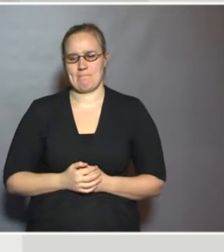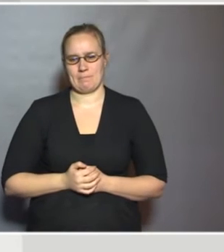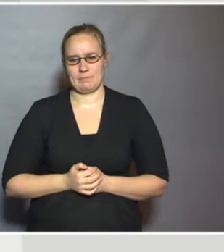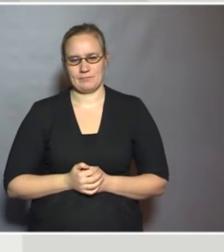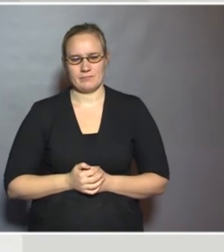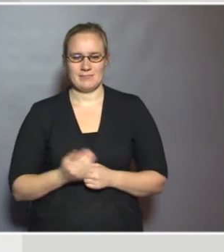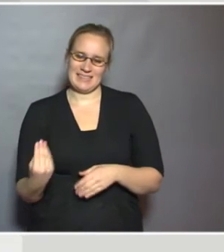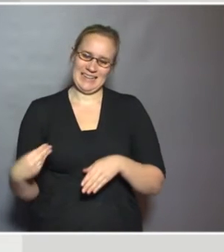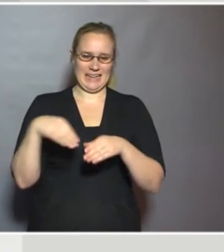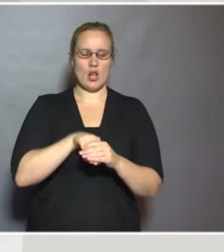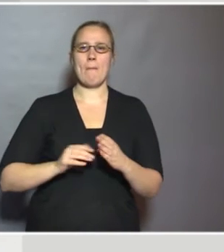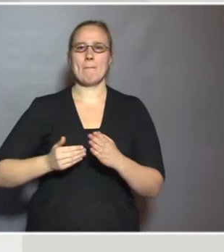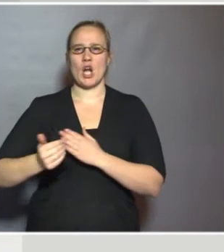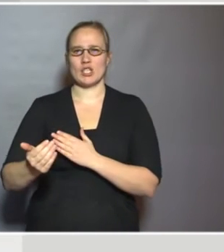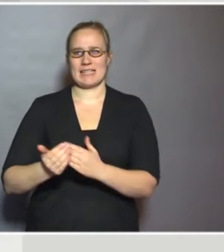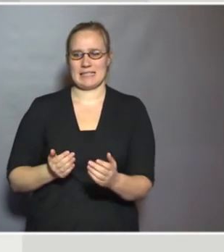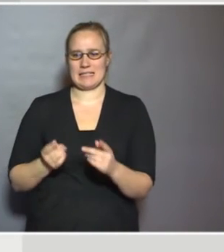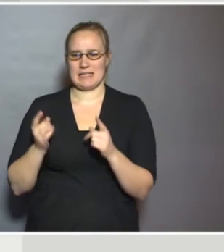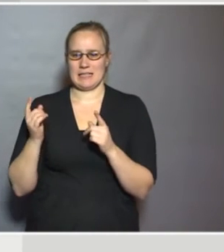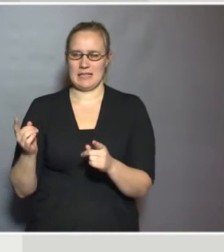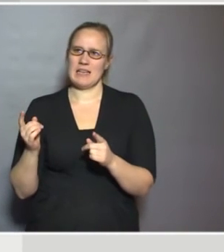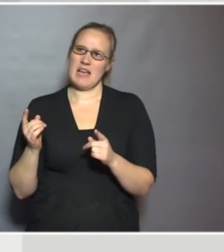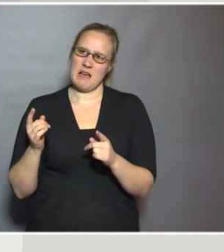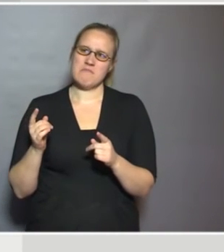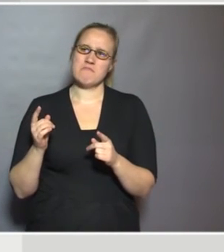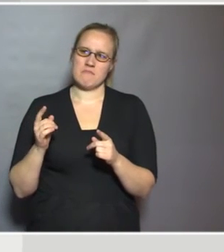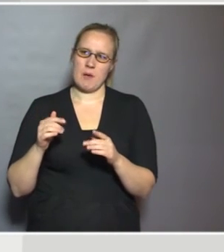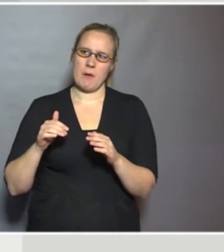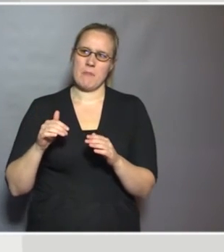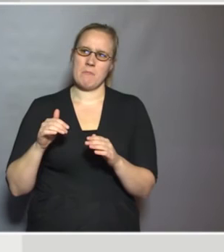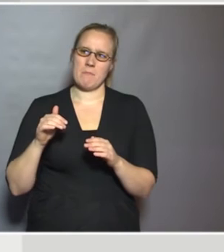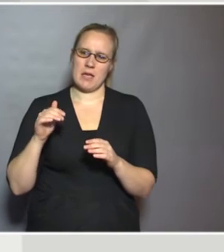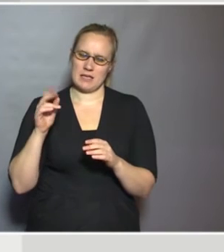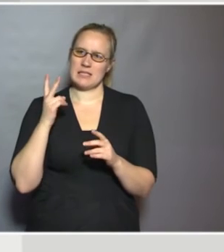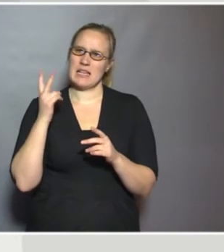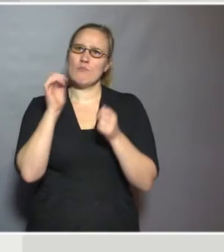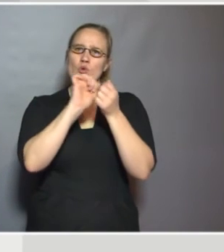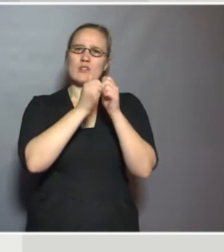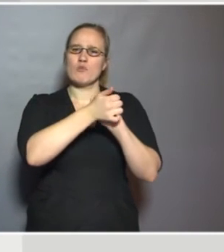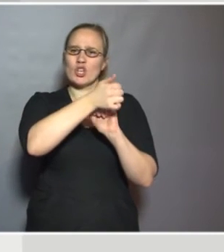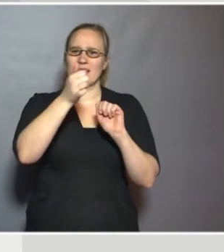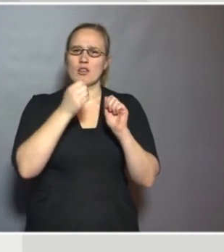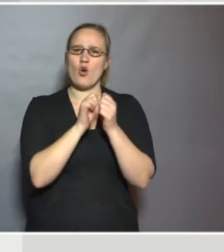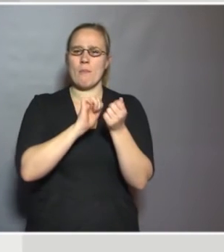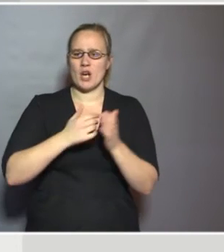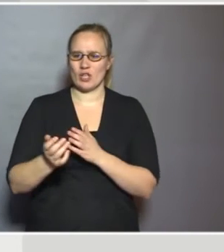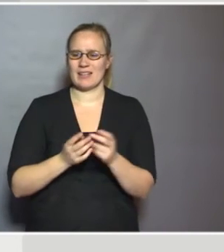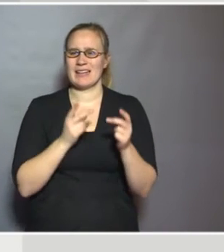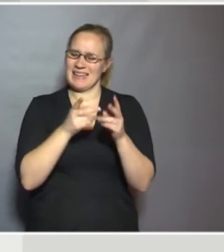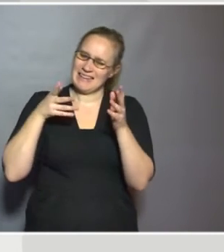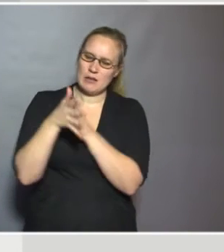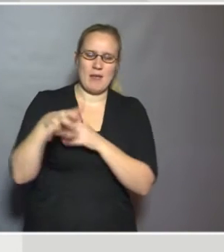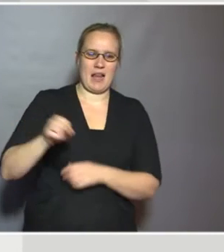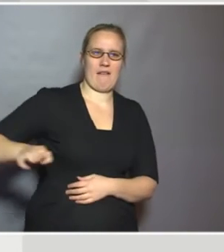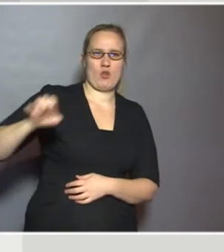Inclusive practice is increasingly being seen by policy makers and practitioners across Europe